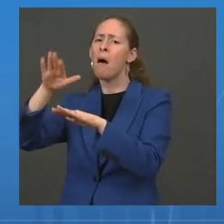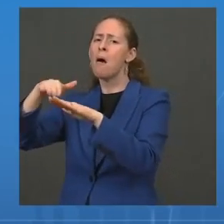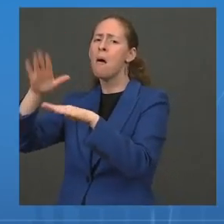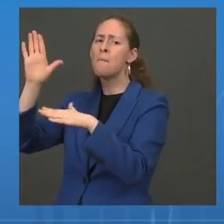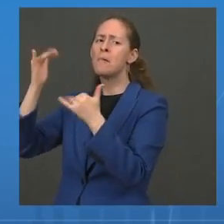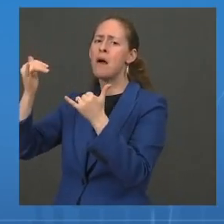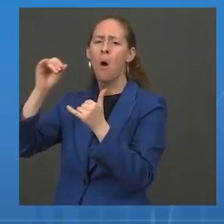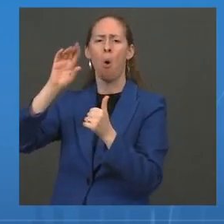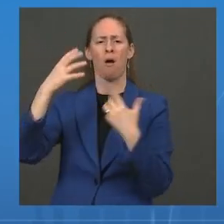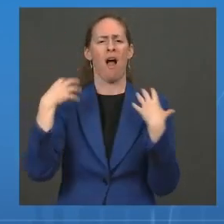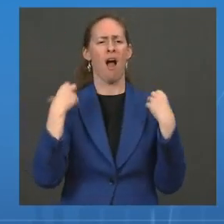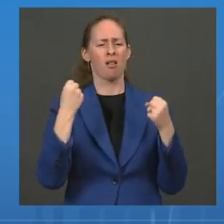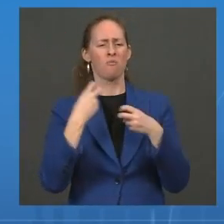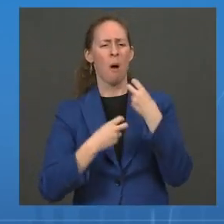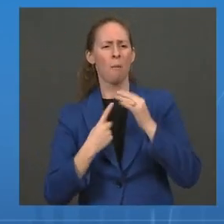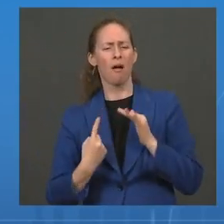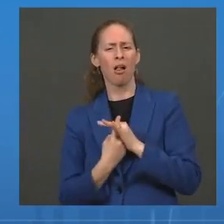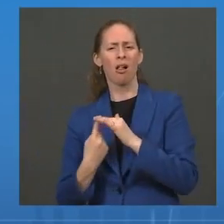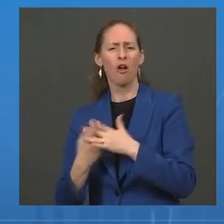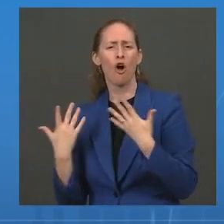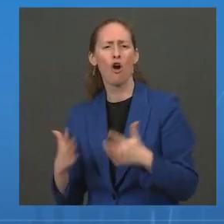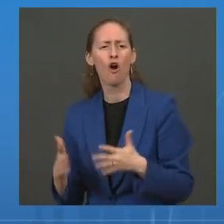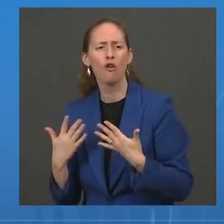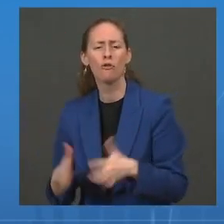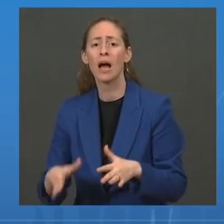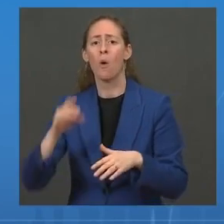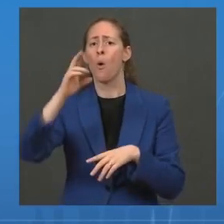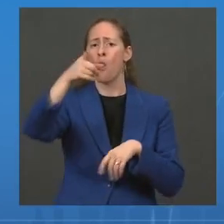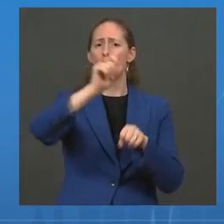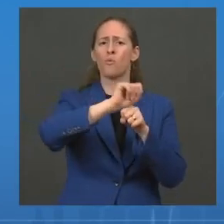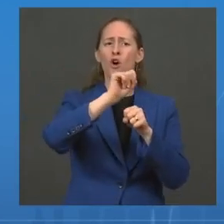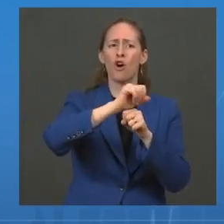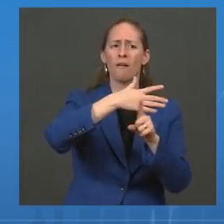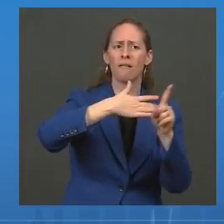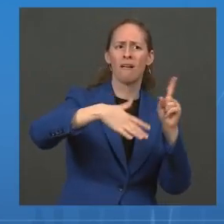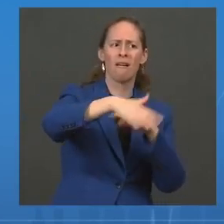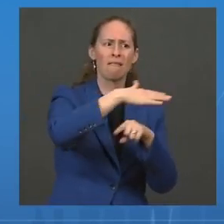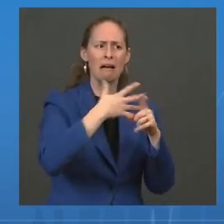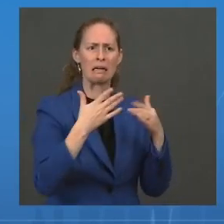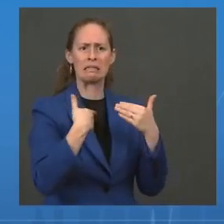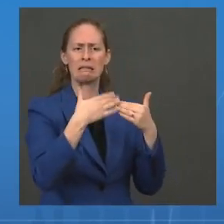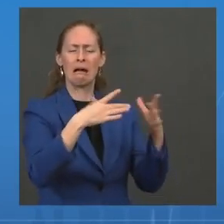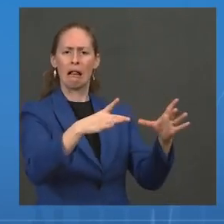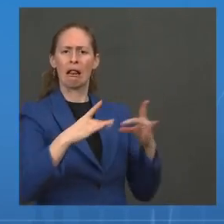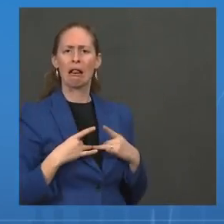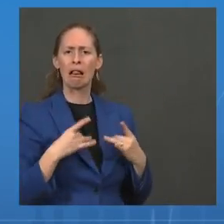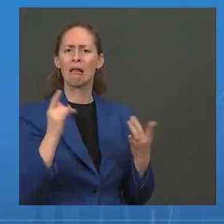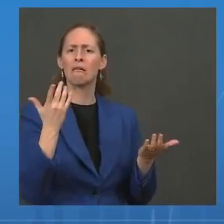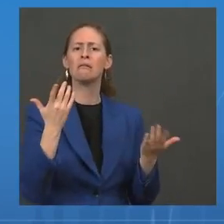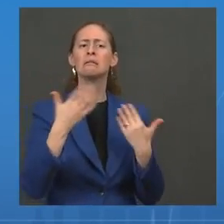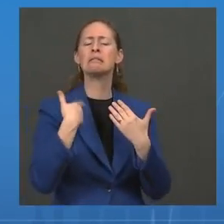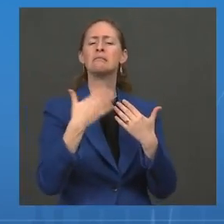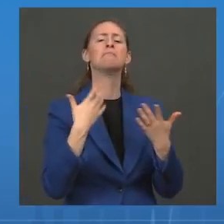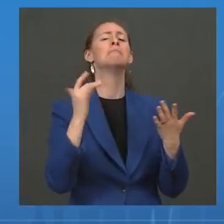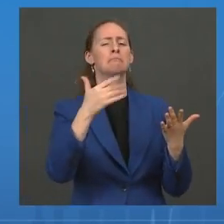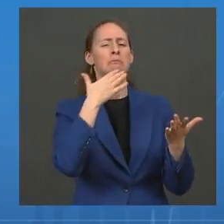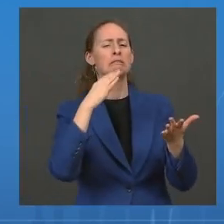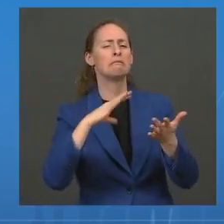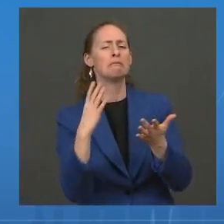people who work and live in high-risk settings. And then I would say to really get our adolescents vaccinated and our younger